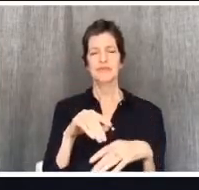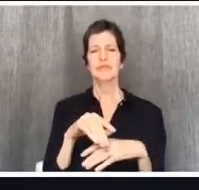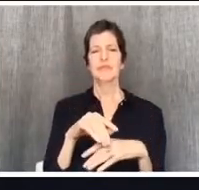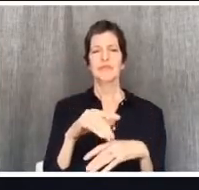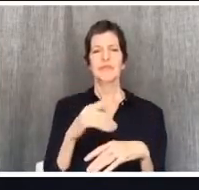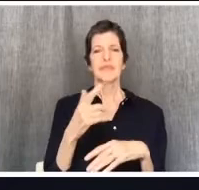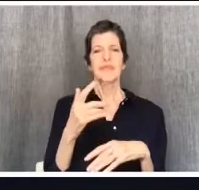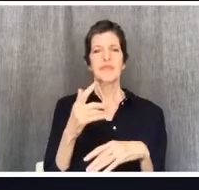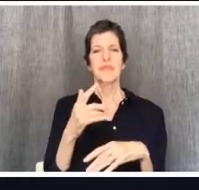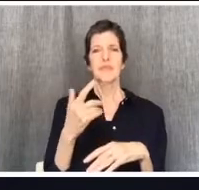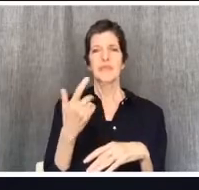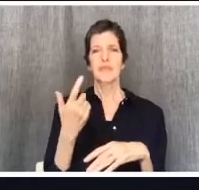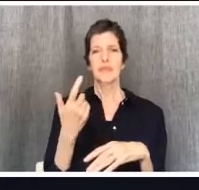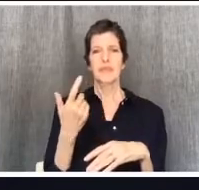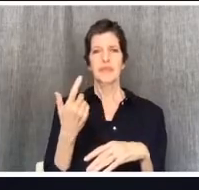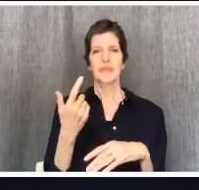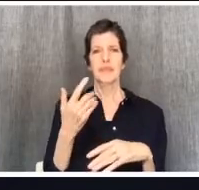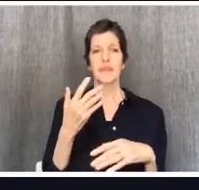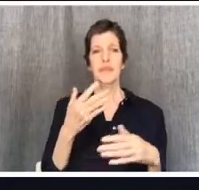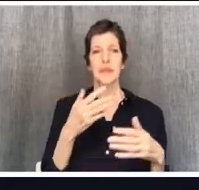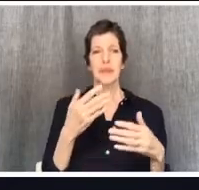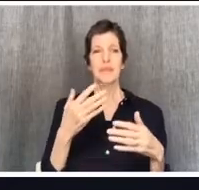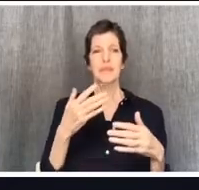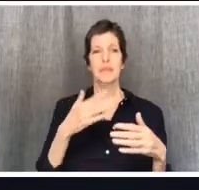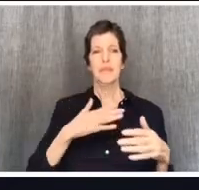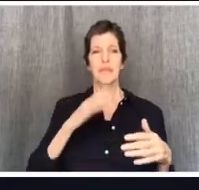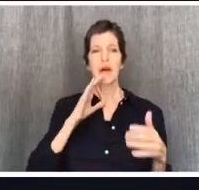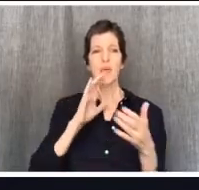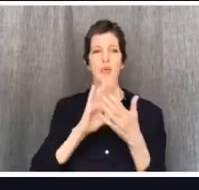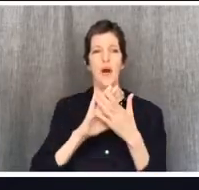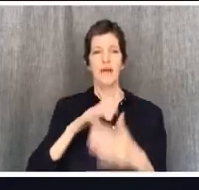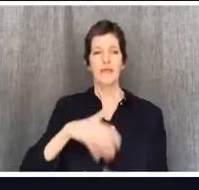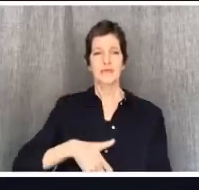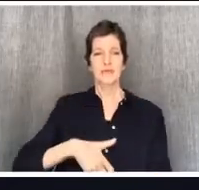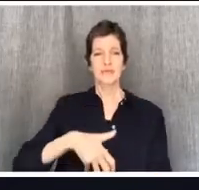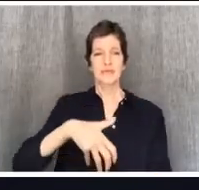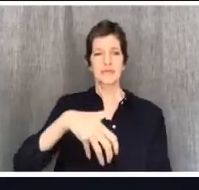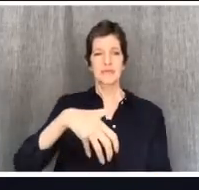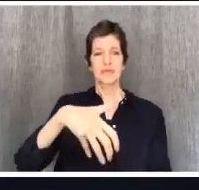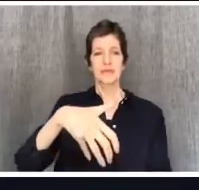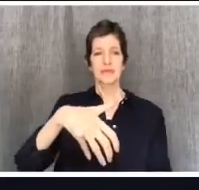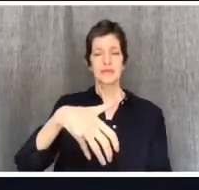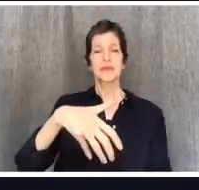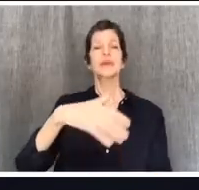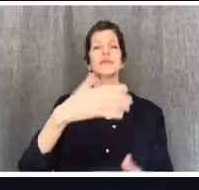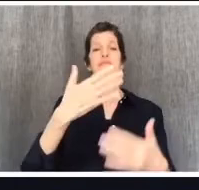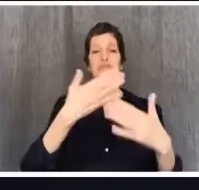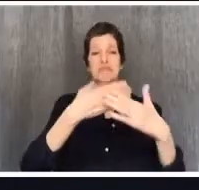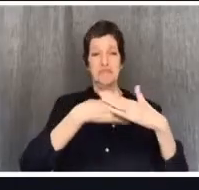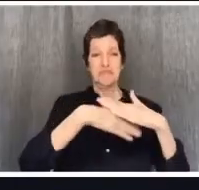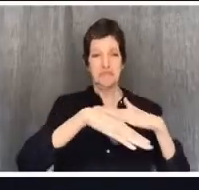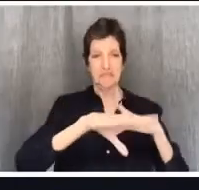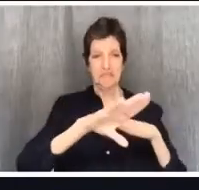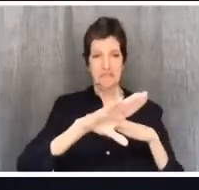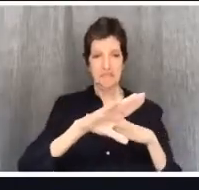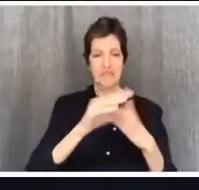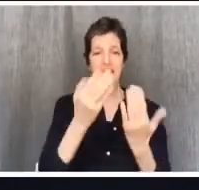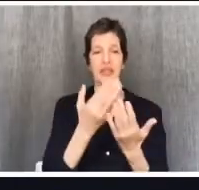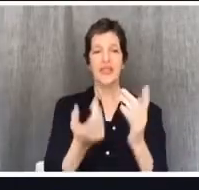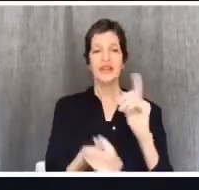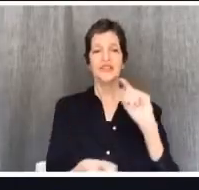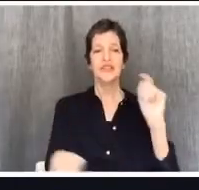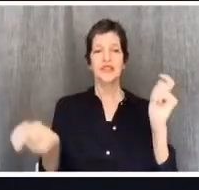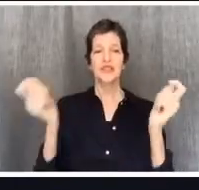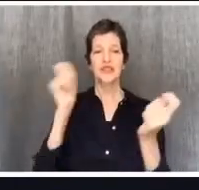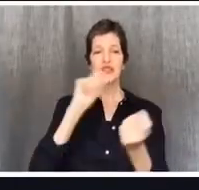then things changed a lot while we were at home. So we are in a different situation, a different scenario. But I am thankful to be